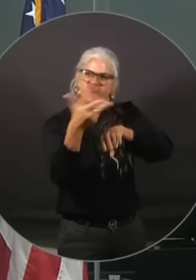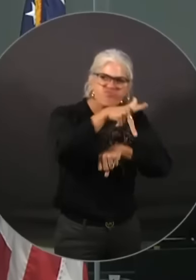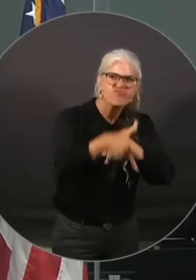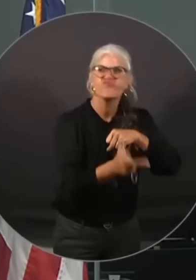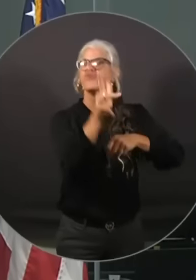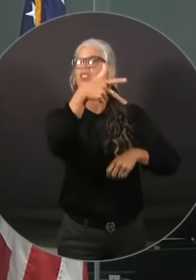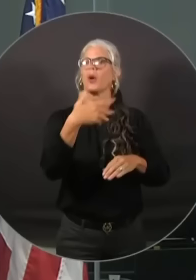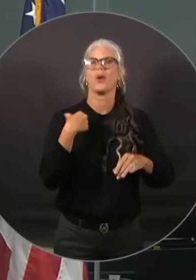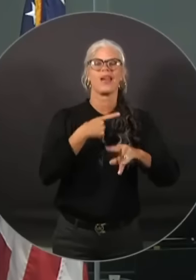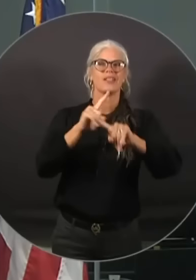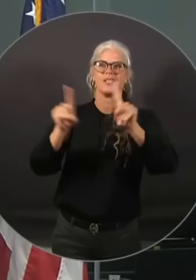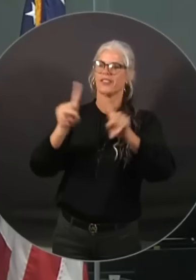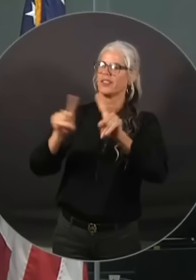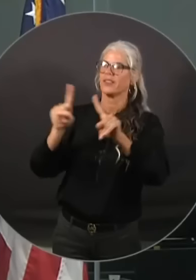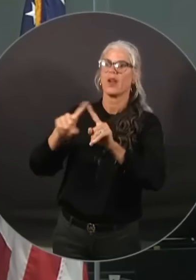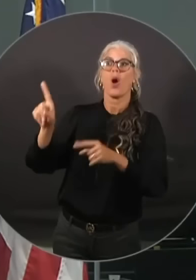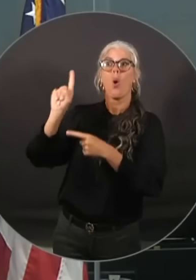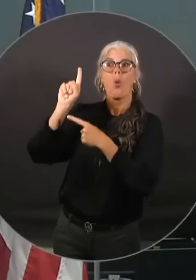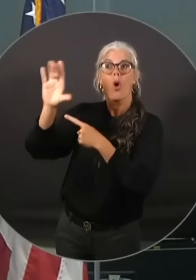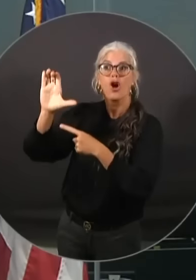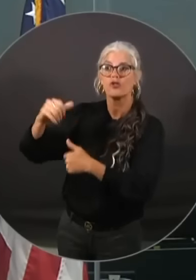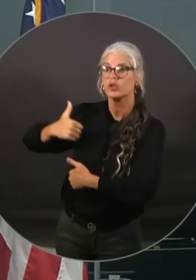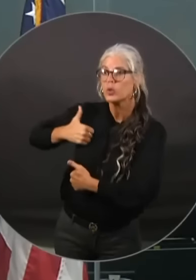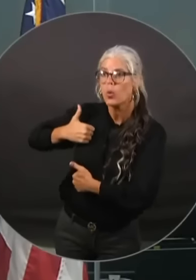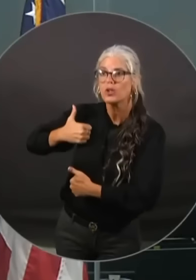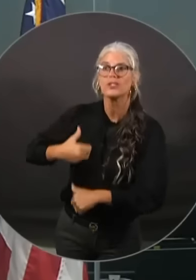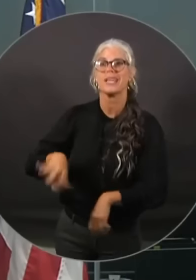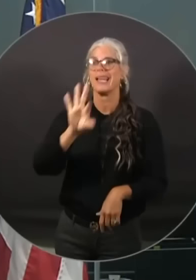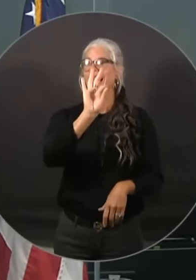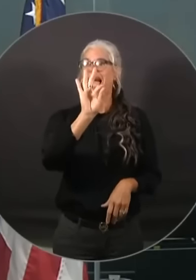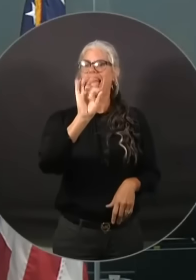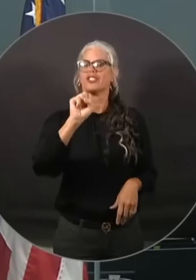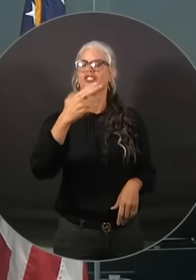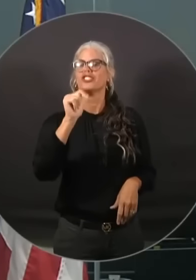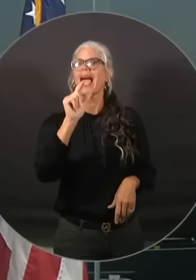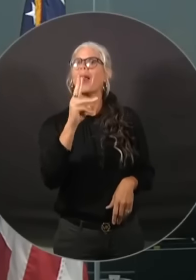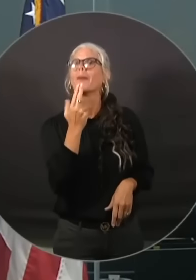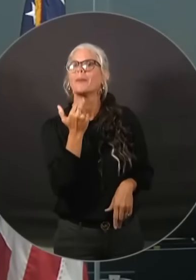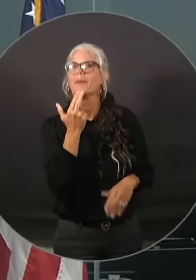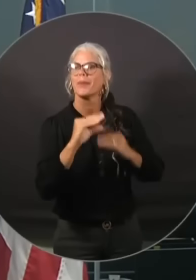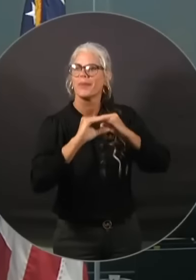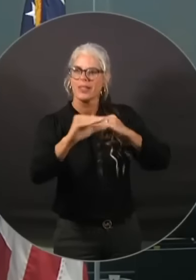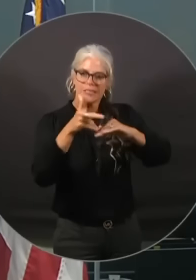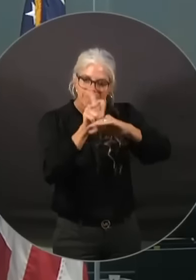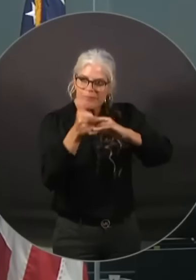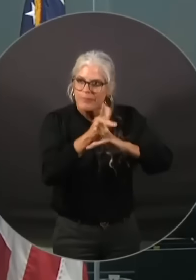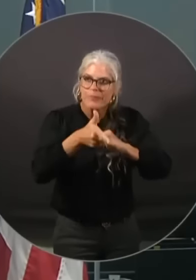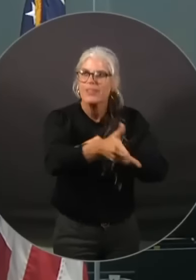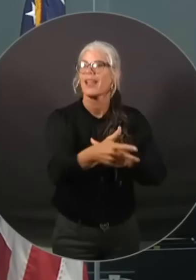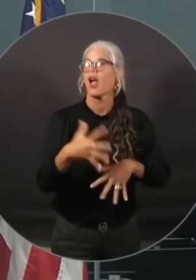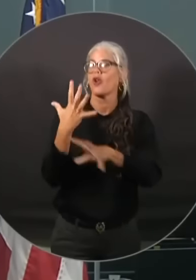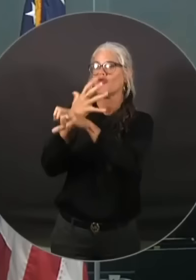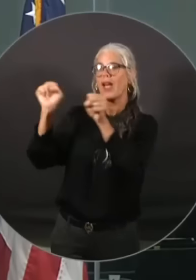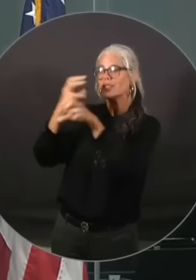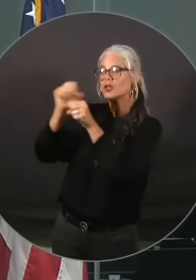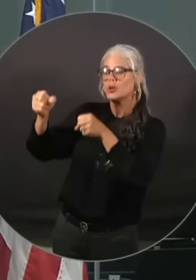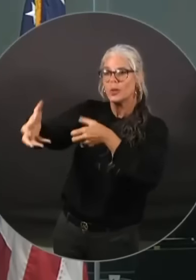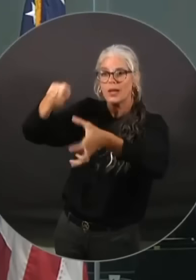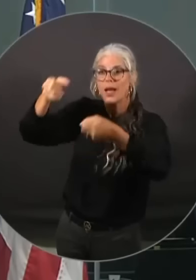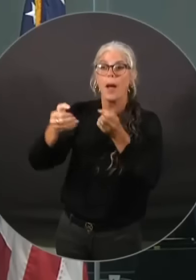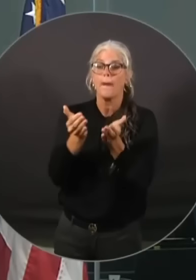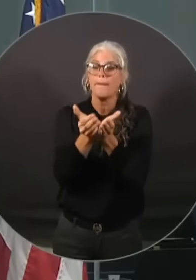soldiers, nine shallow water vessels, nine shallow UTVs, two amphibious rescue vehicles, and seven search and rescue crews